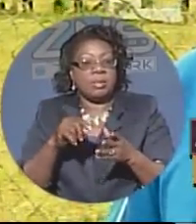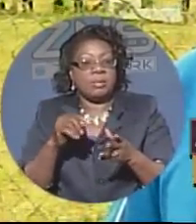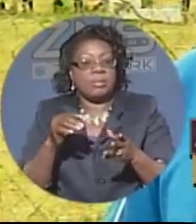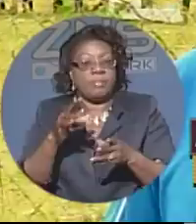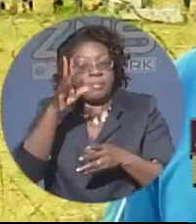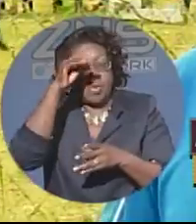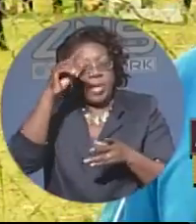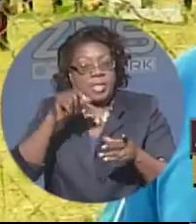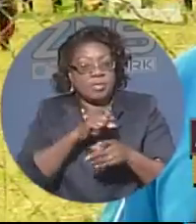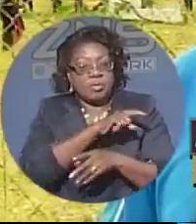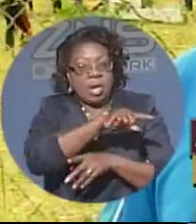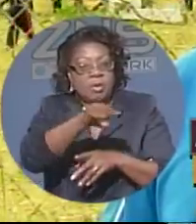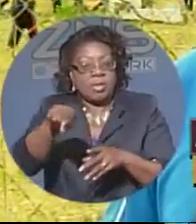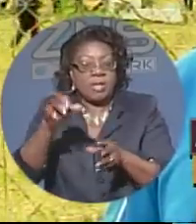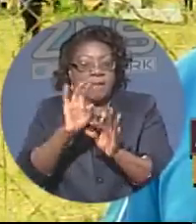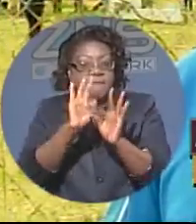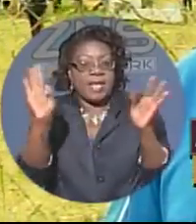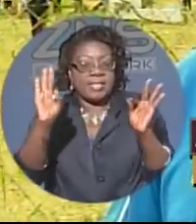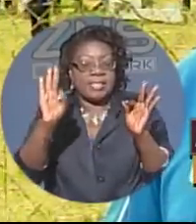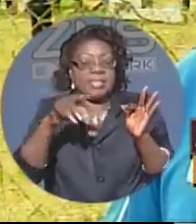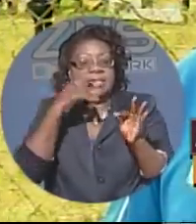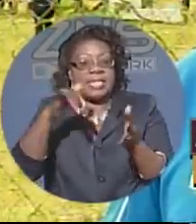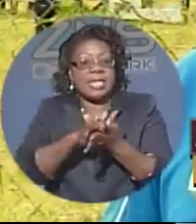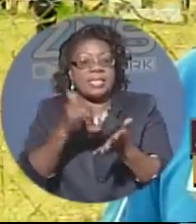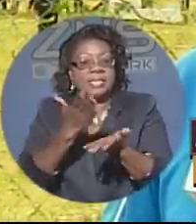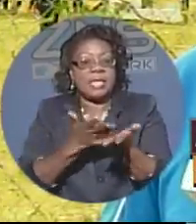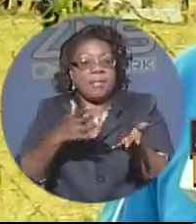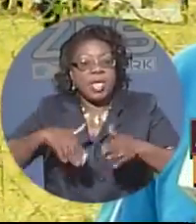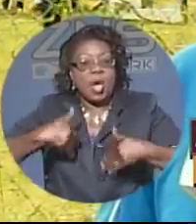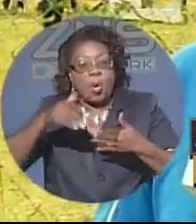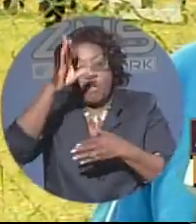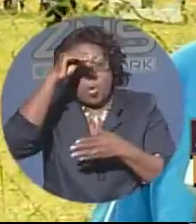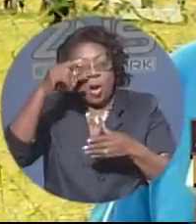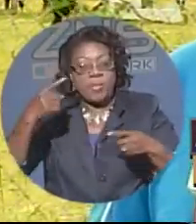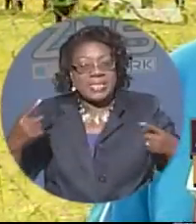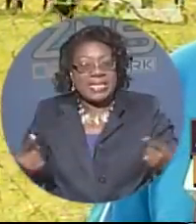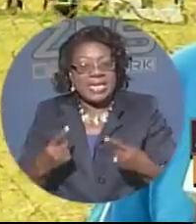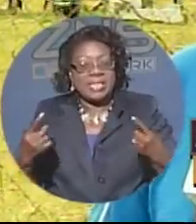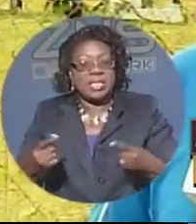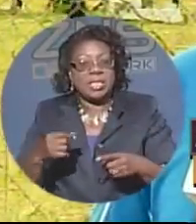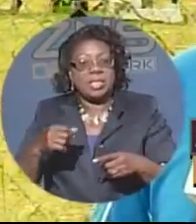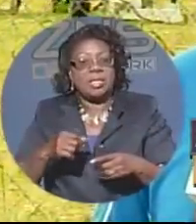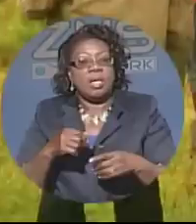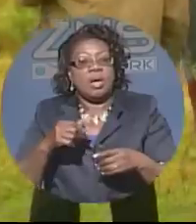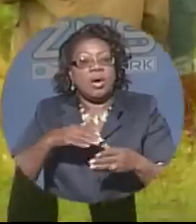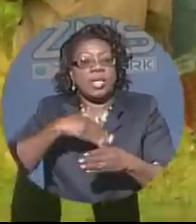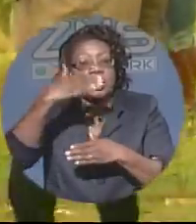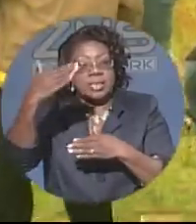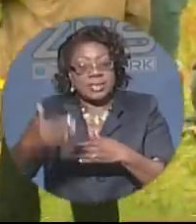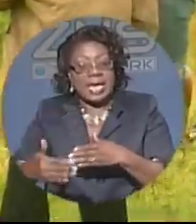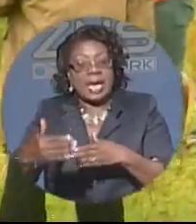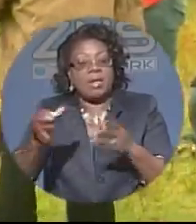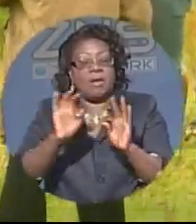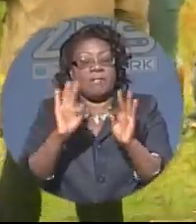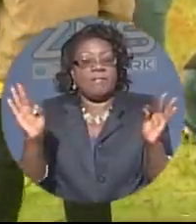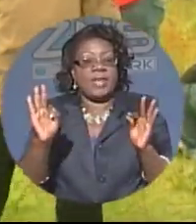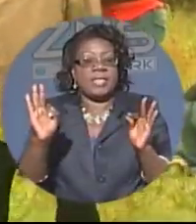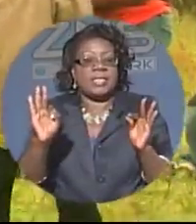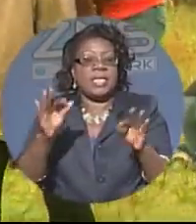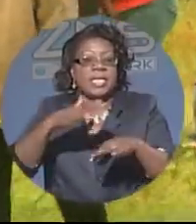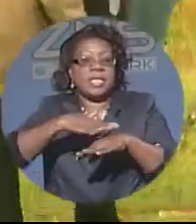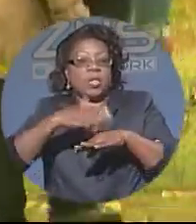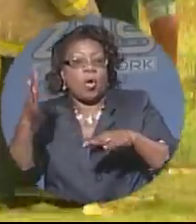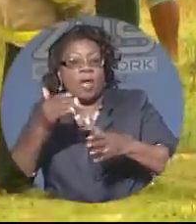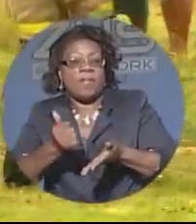and they said some young boy was injured on the other side of the fence. So we started to call for help and when we got over there we noticed